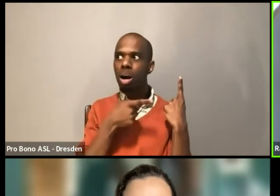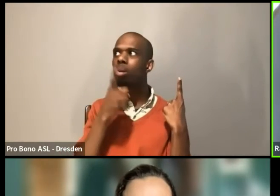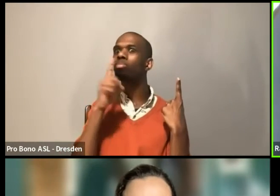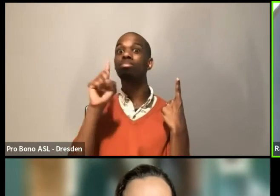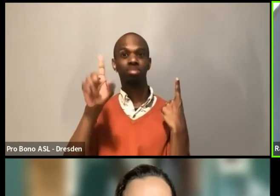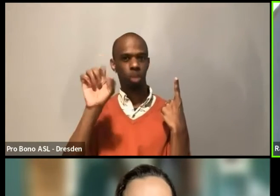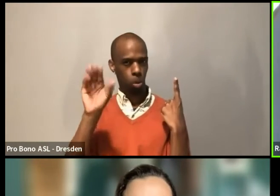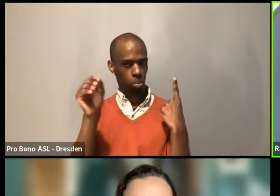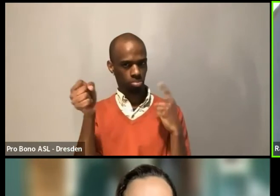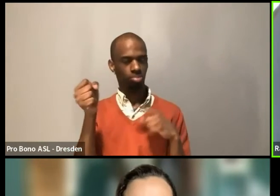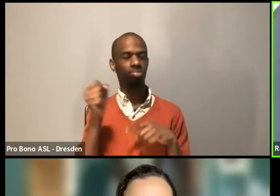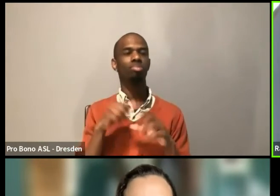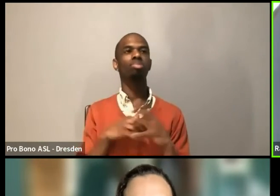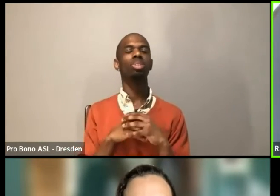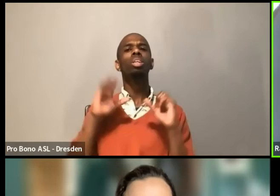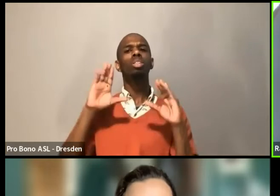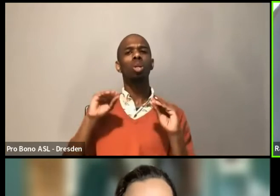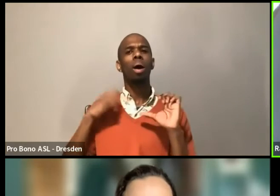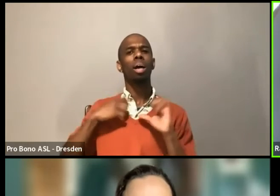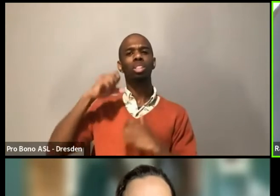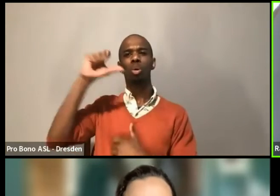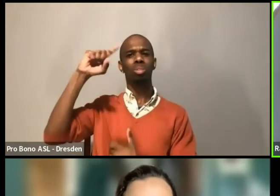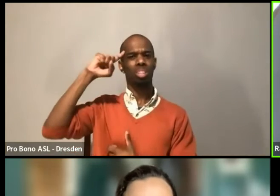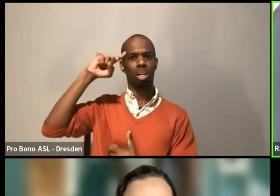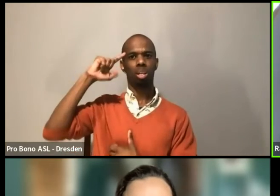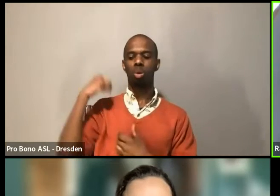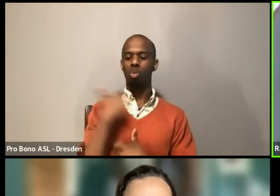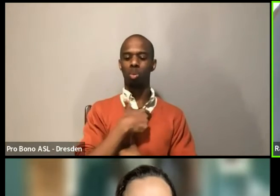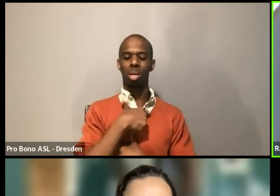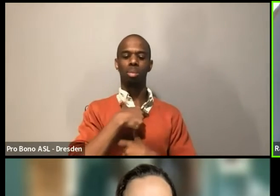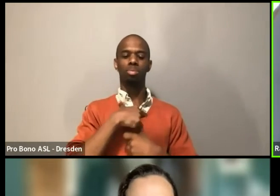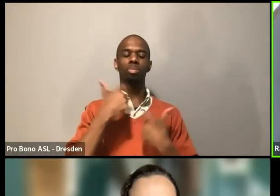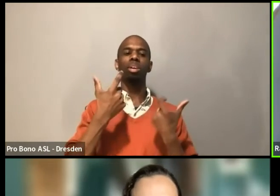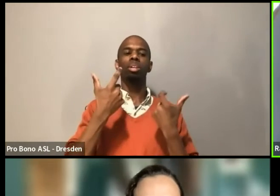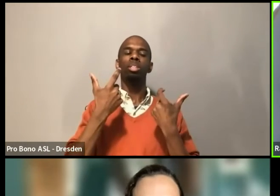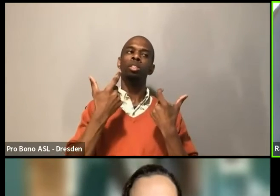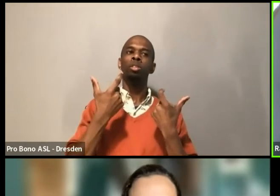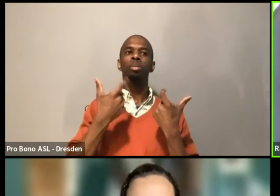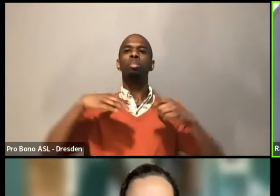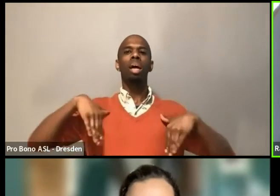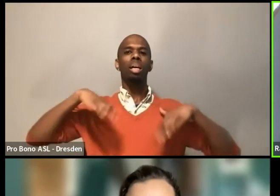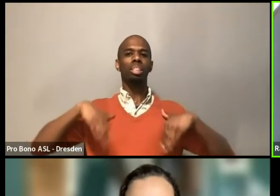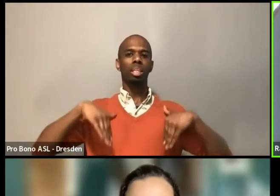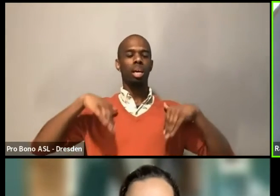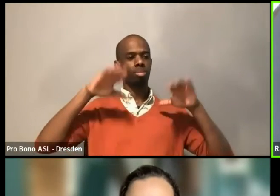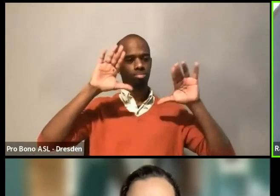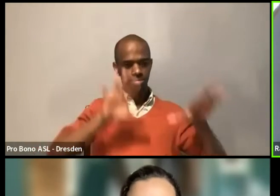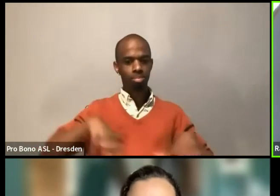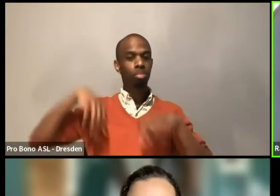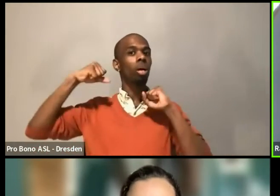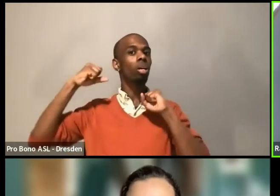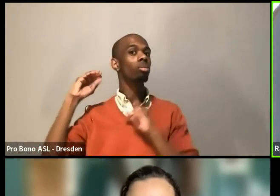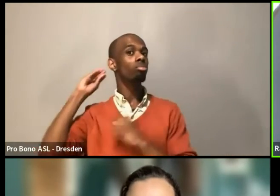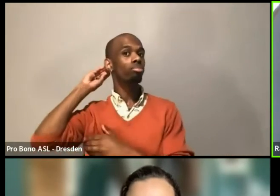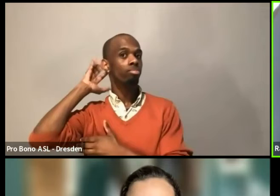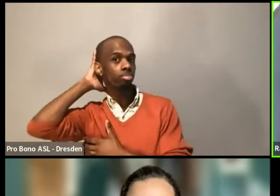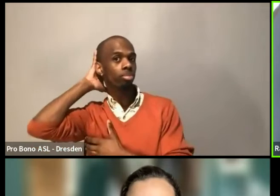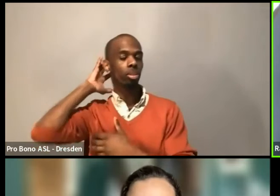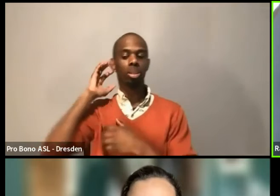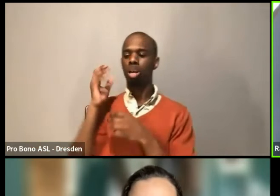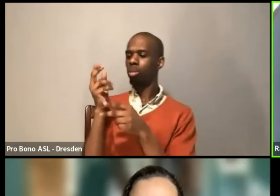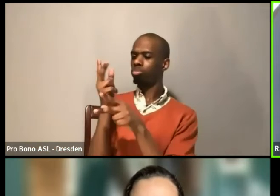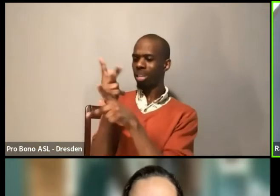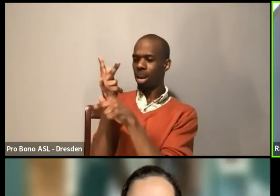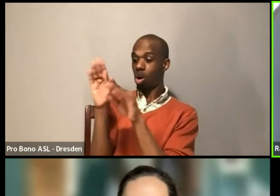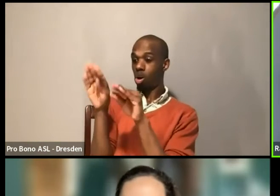just haven't adopted caregiver responsibilities as one of those valid conflicts yet. So it's a values situation. That's the conversation is how